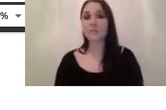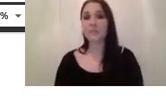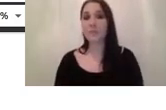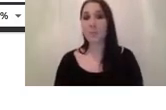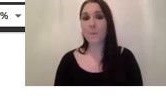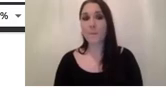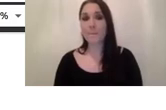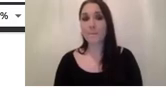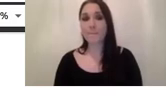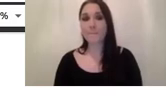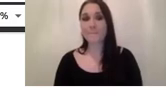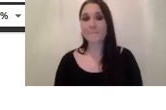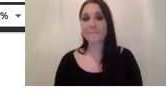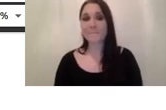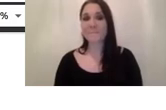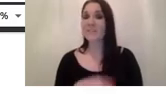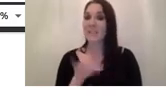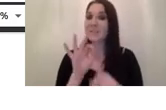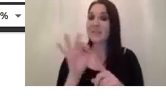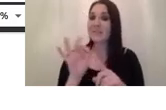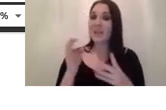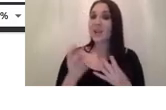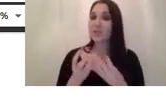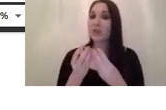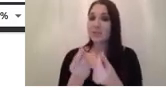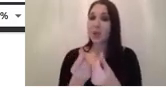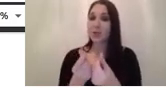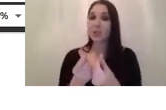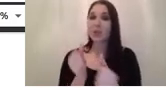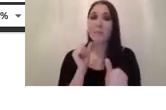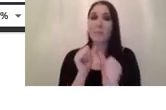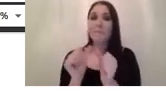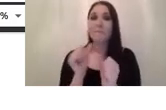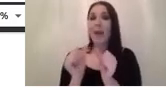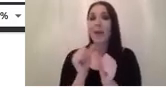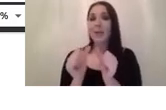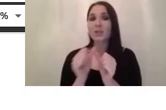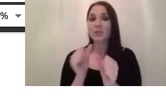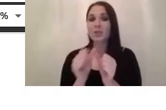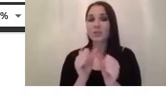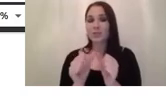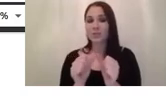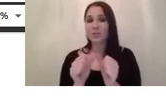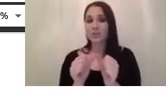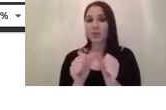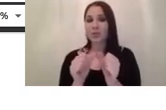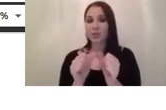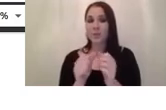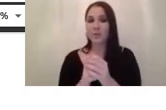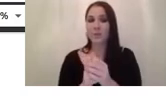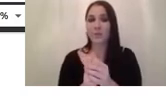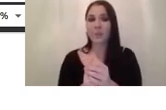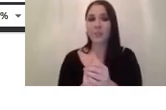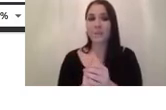specific uh resolution better in specific in specific ranges so